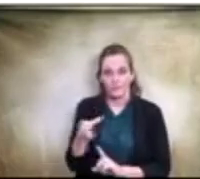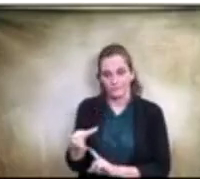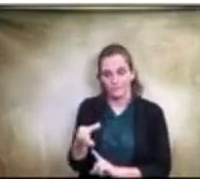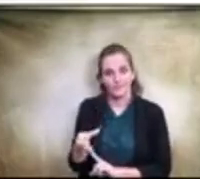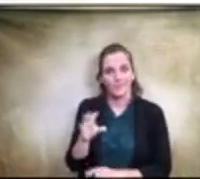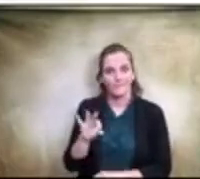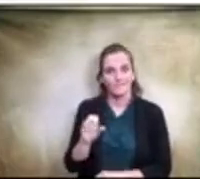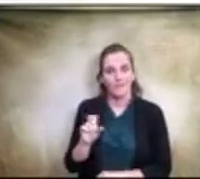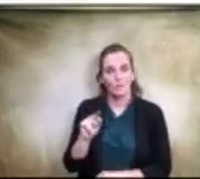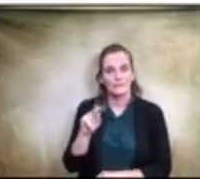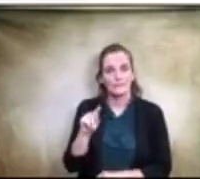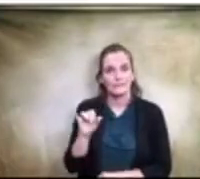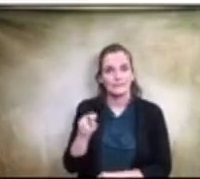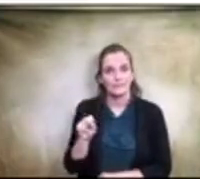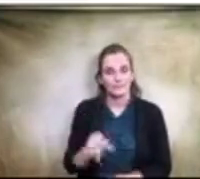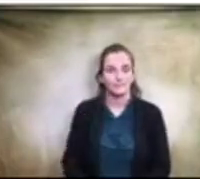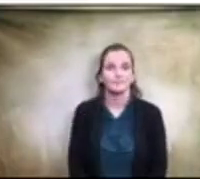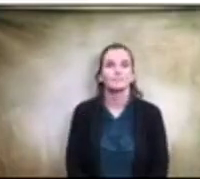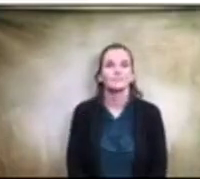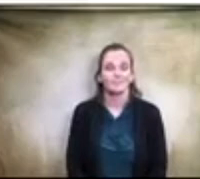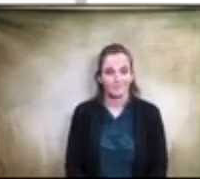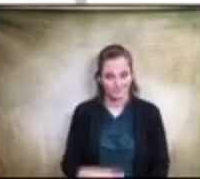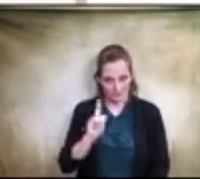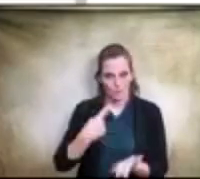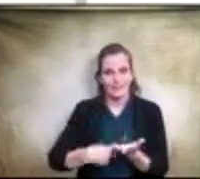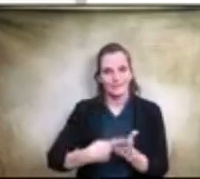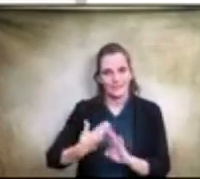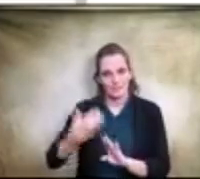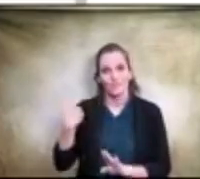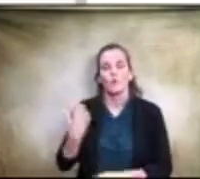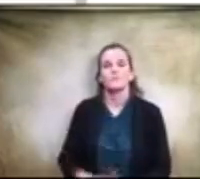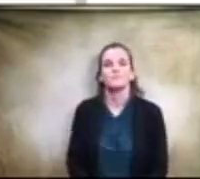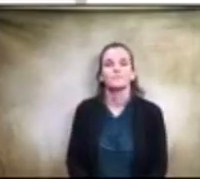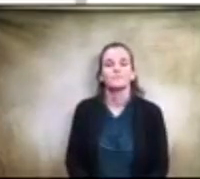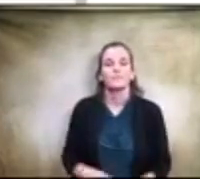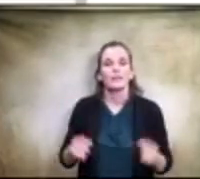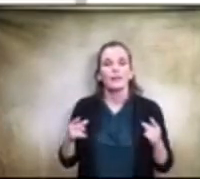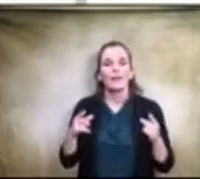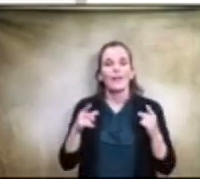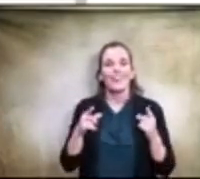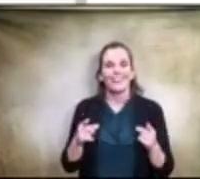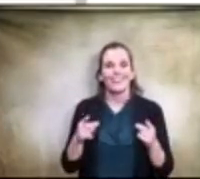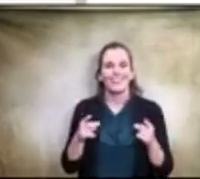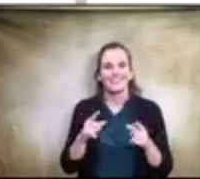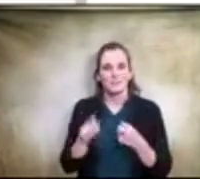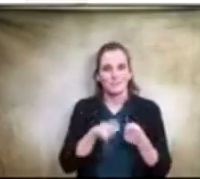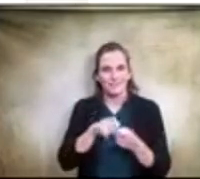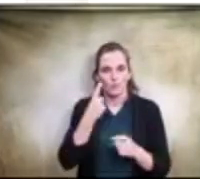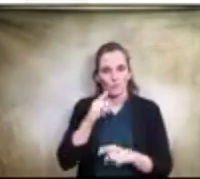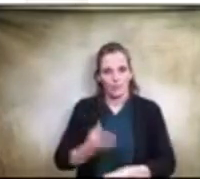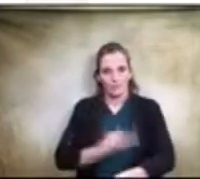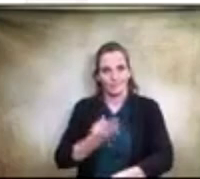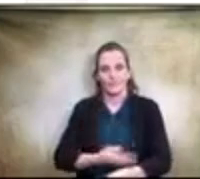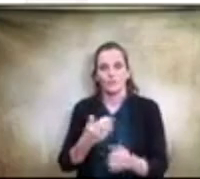okay this is an item that we discussed earlier uh this is a specifically with the upgrade to our water fountains